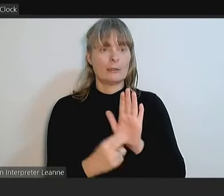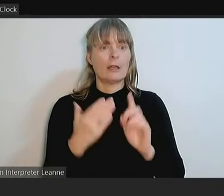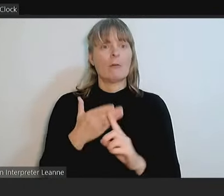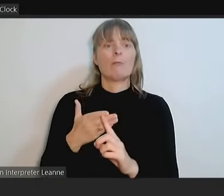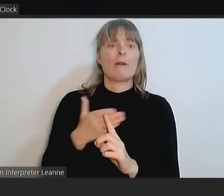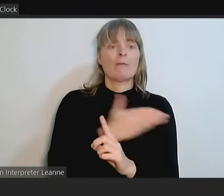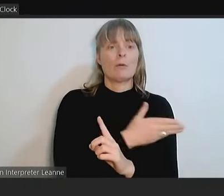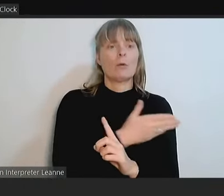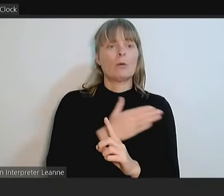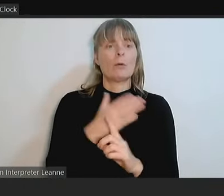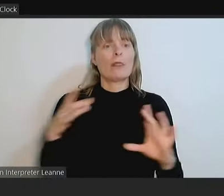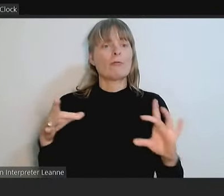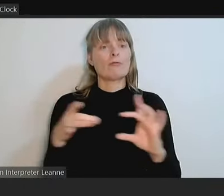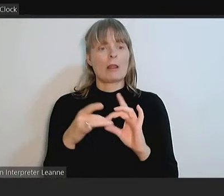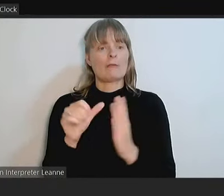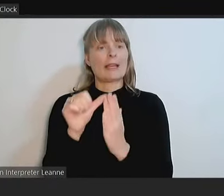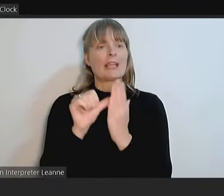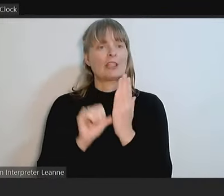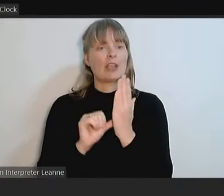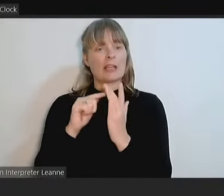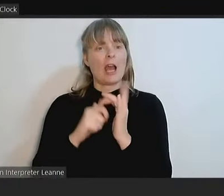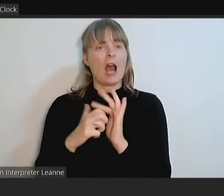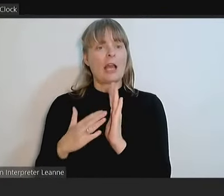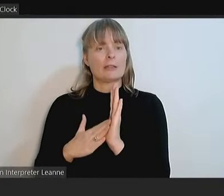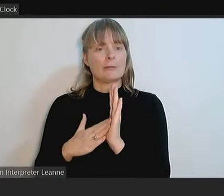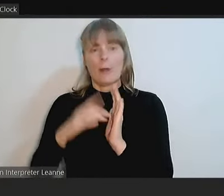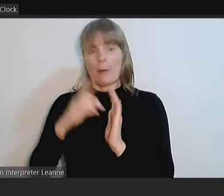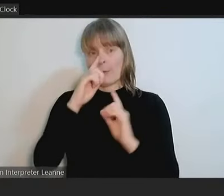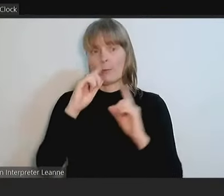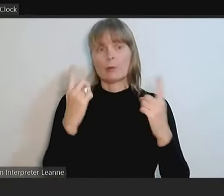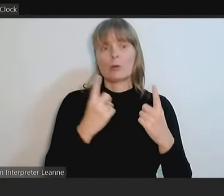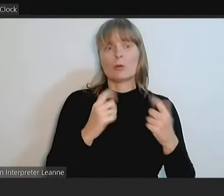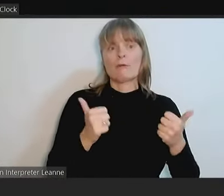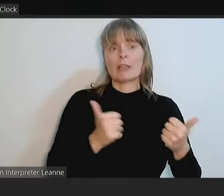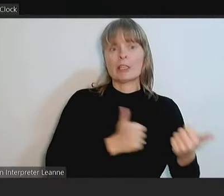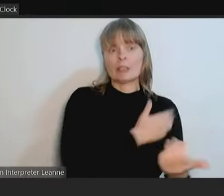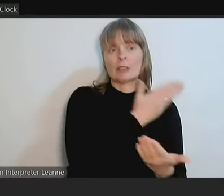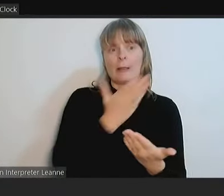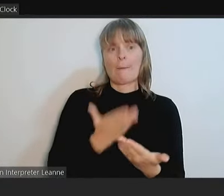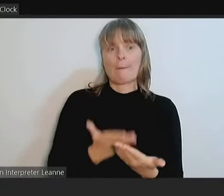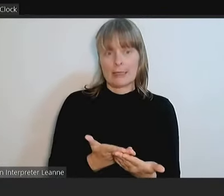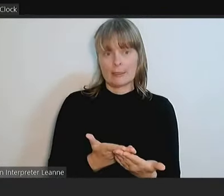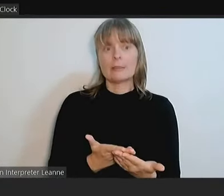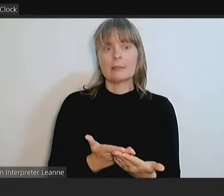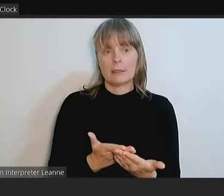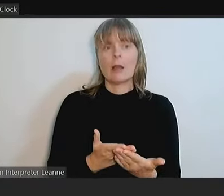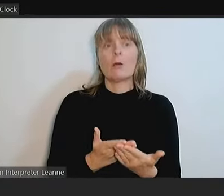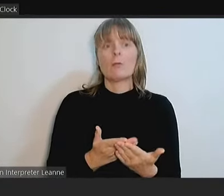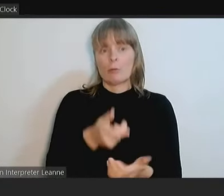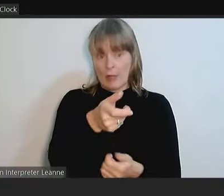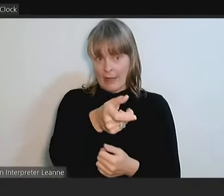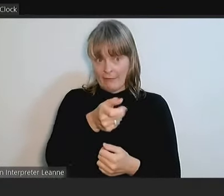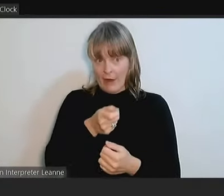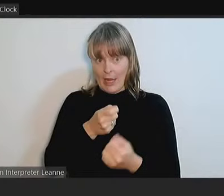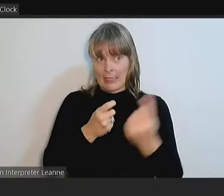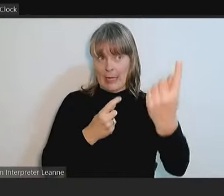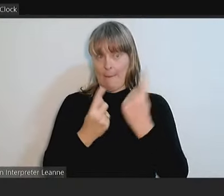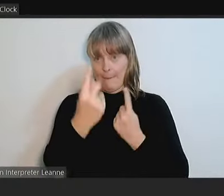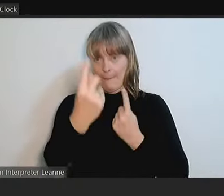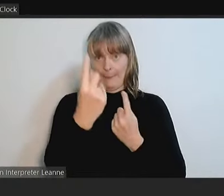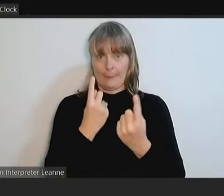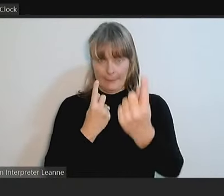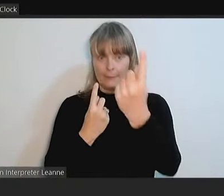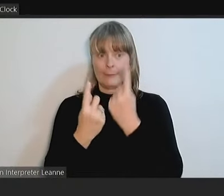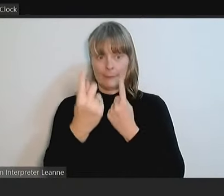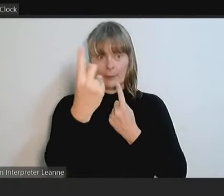item, those people who have registered to make a submission will be invited to come forward one by one to address